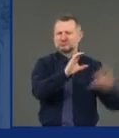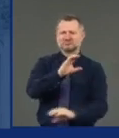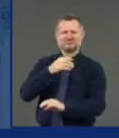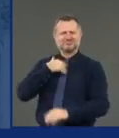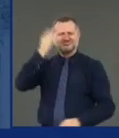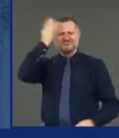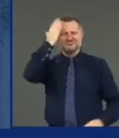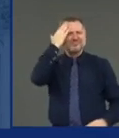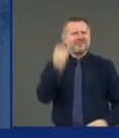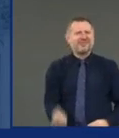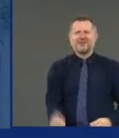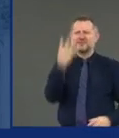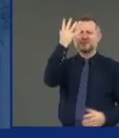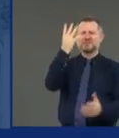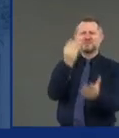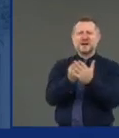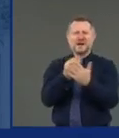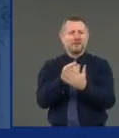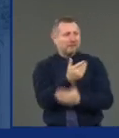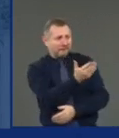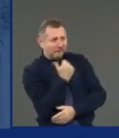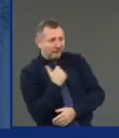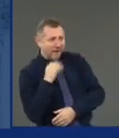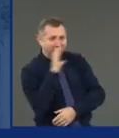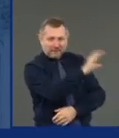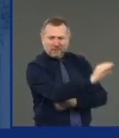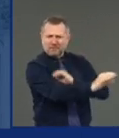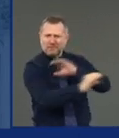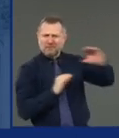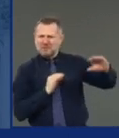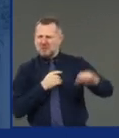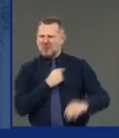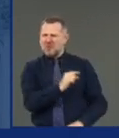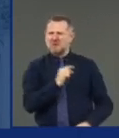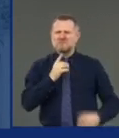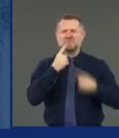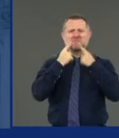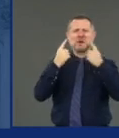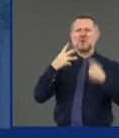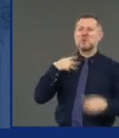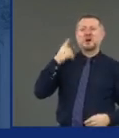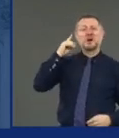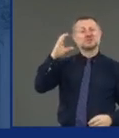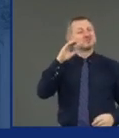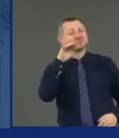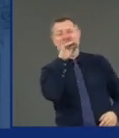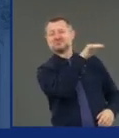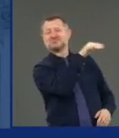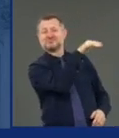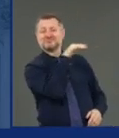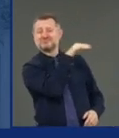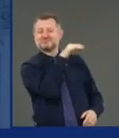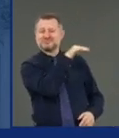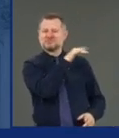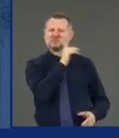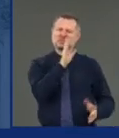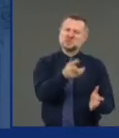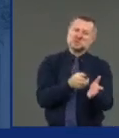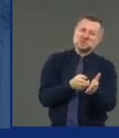they take out. And I know it's Washington, D.C., but the truth actually still matters.